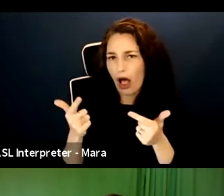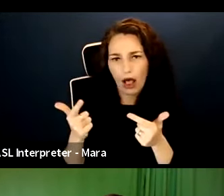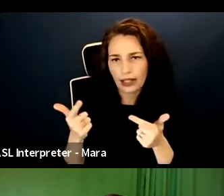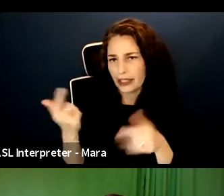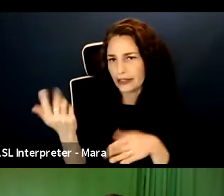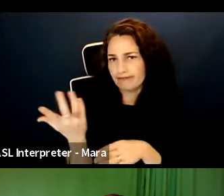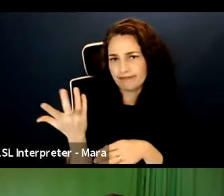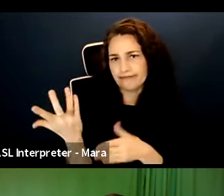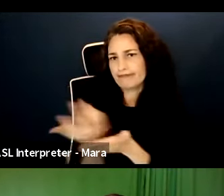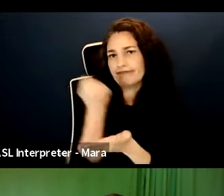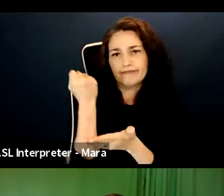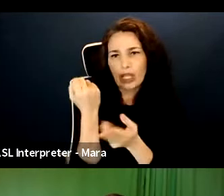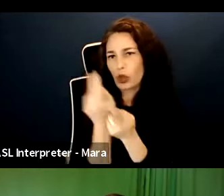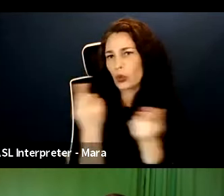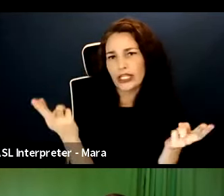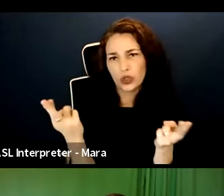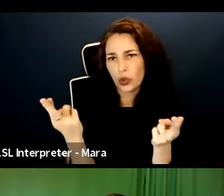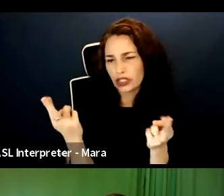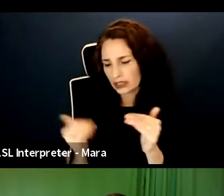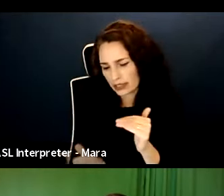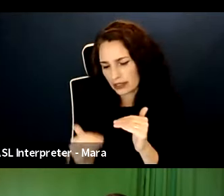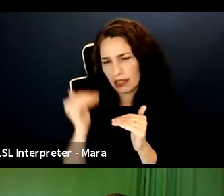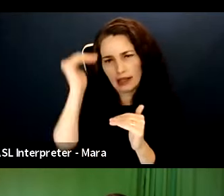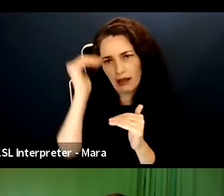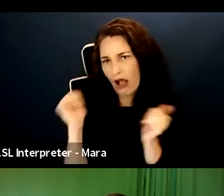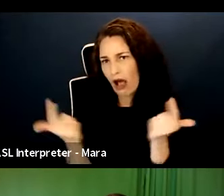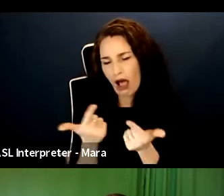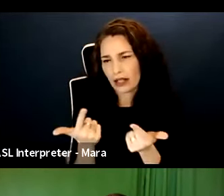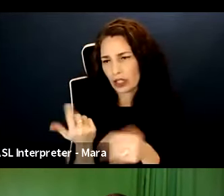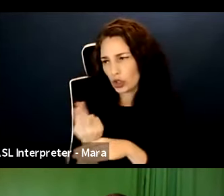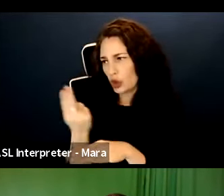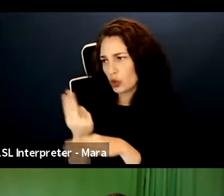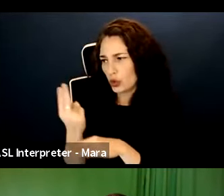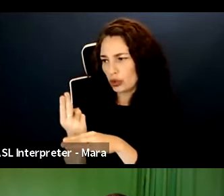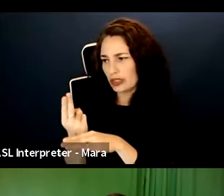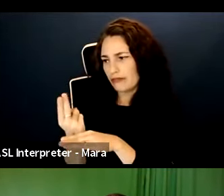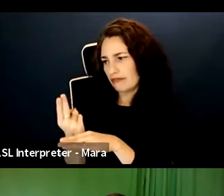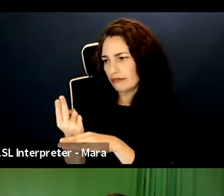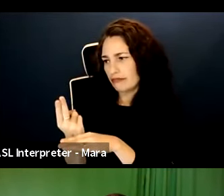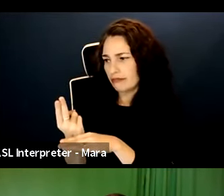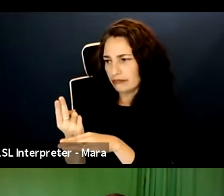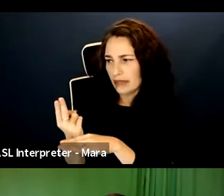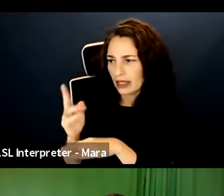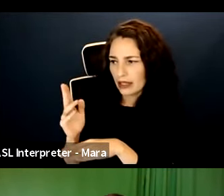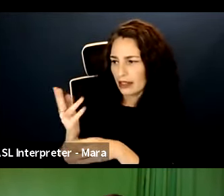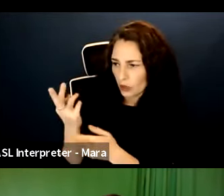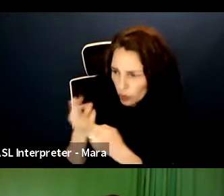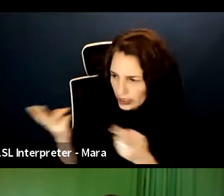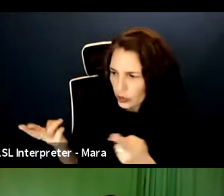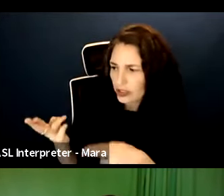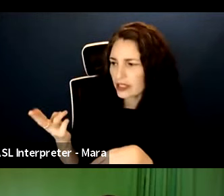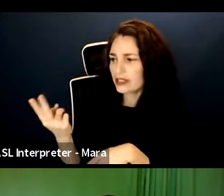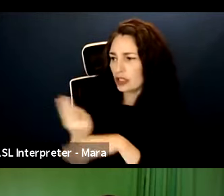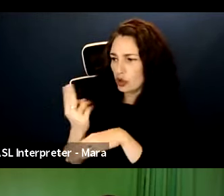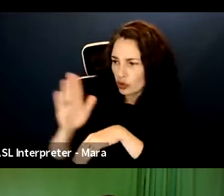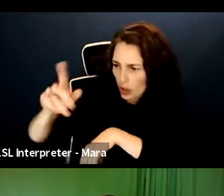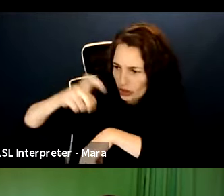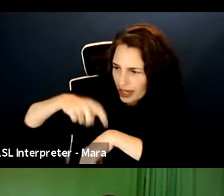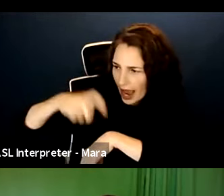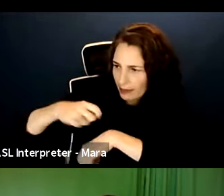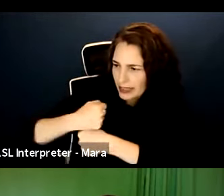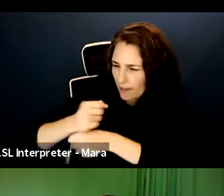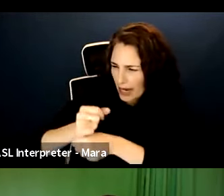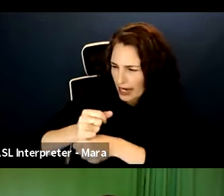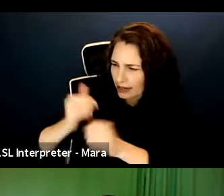having individuals in those positions, use their time to make on higher-level decisions.